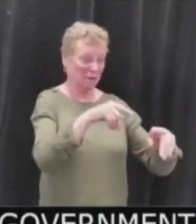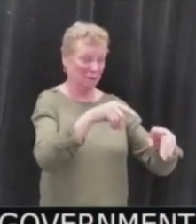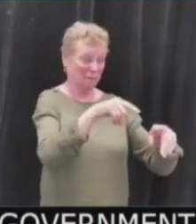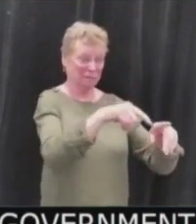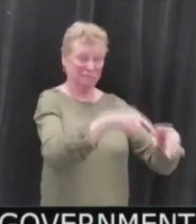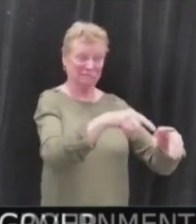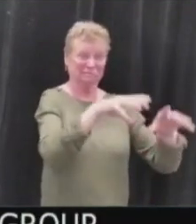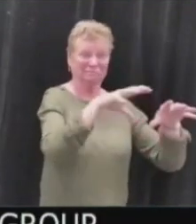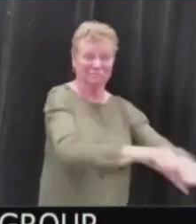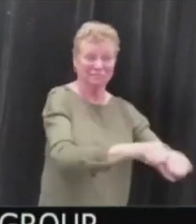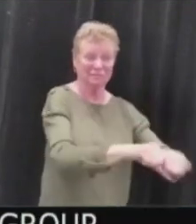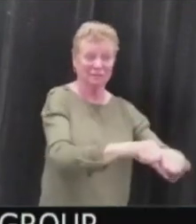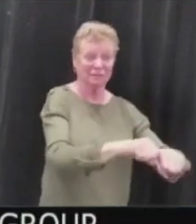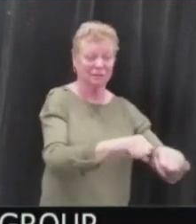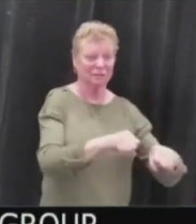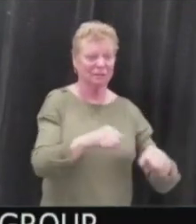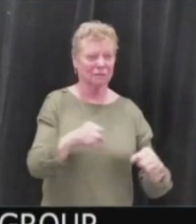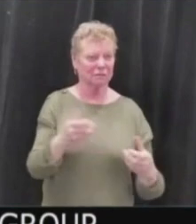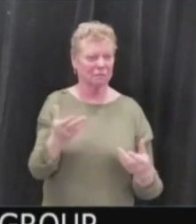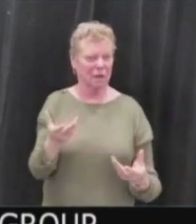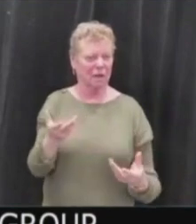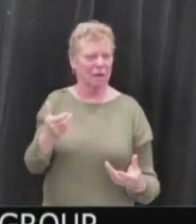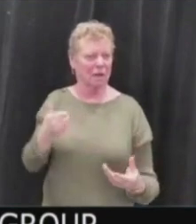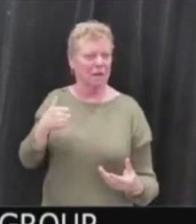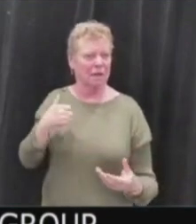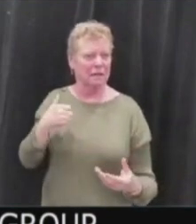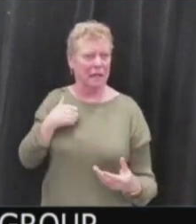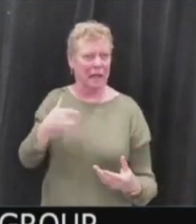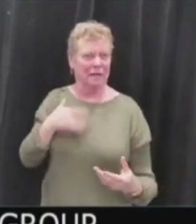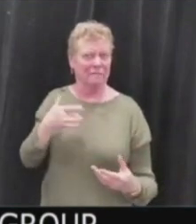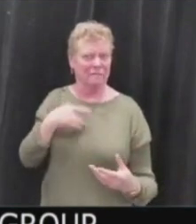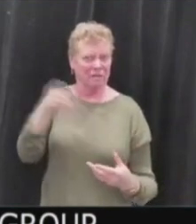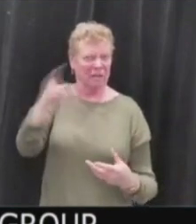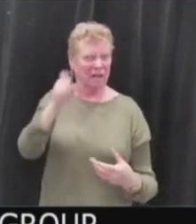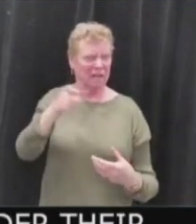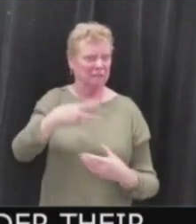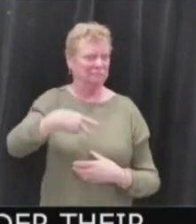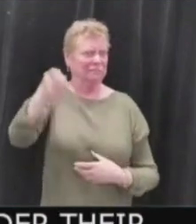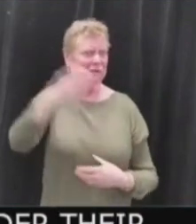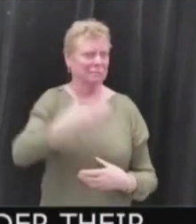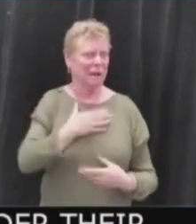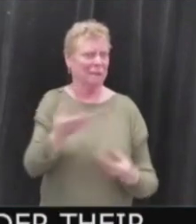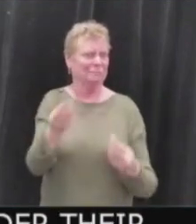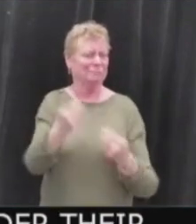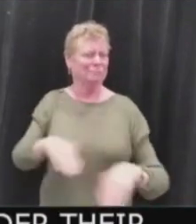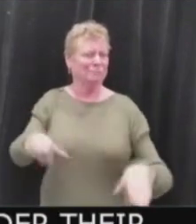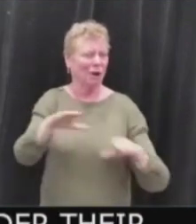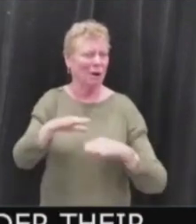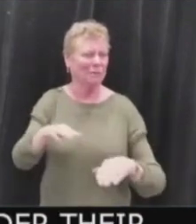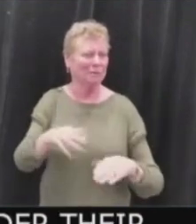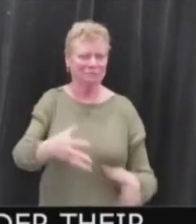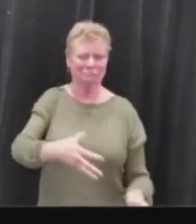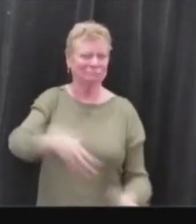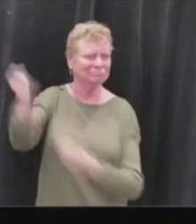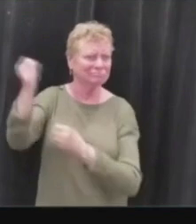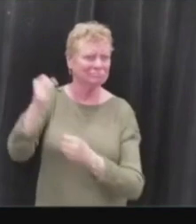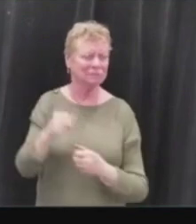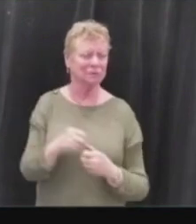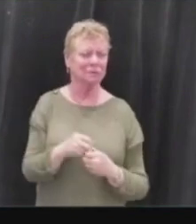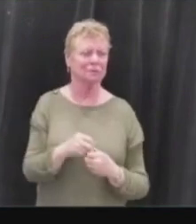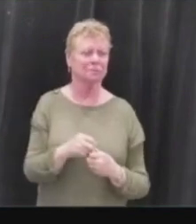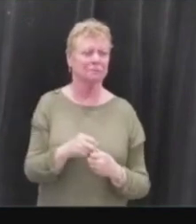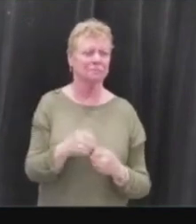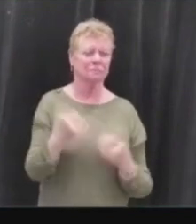then no one in Canada can consider their property safe from arbitrary seizure. And Brown mentions this when he talks about the 19th and 20th centuries,